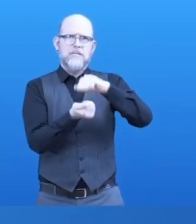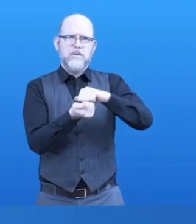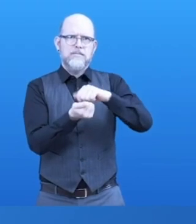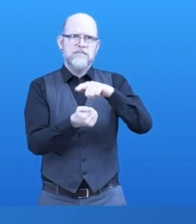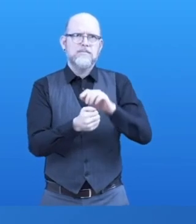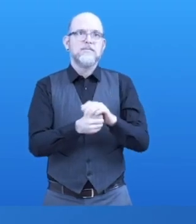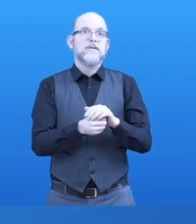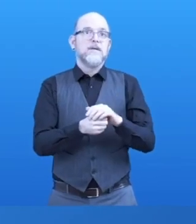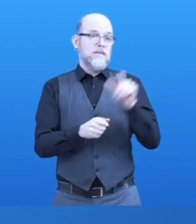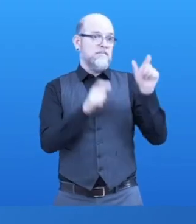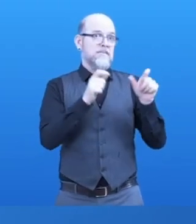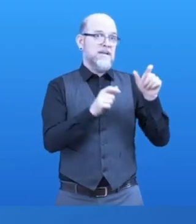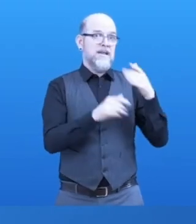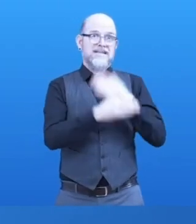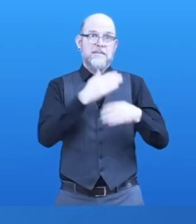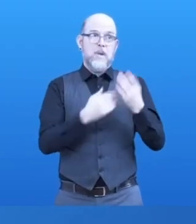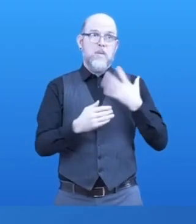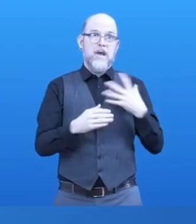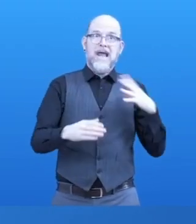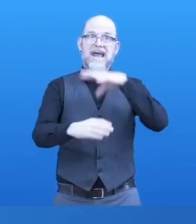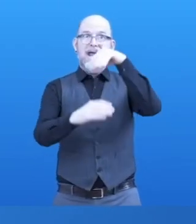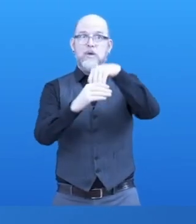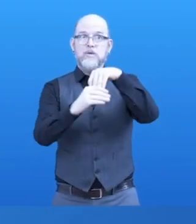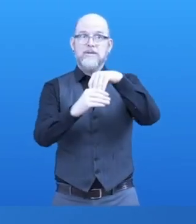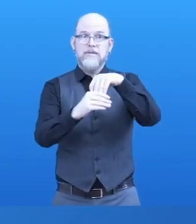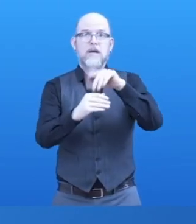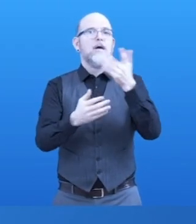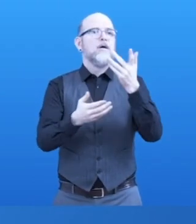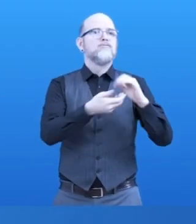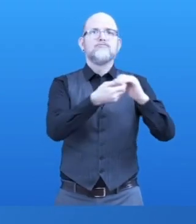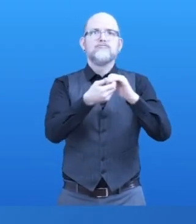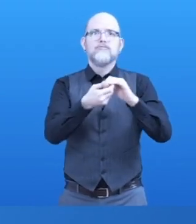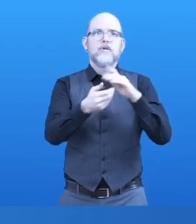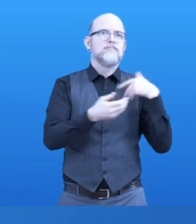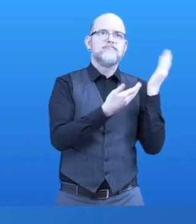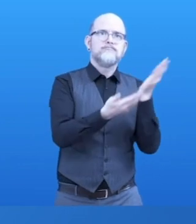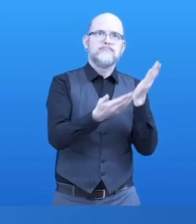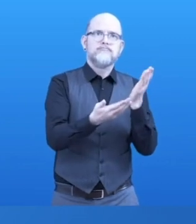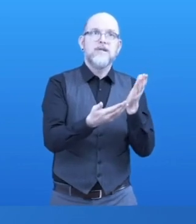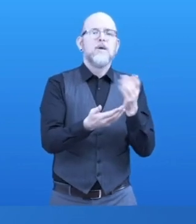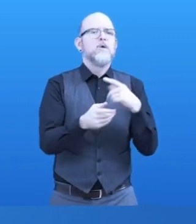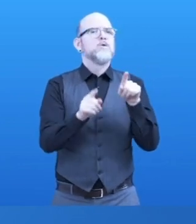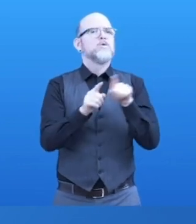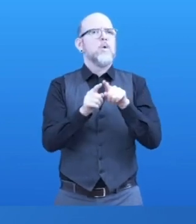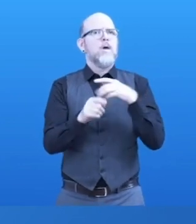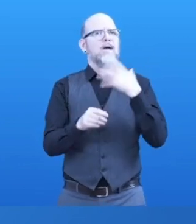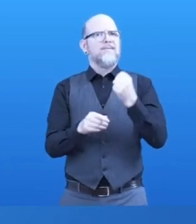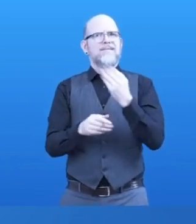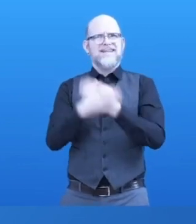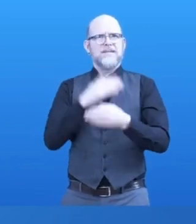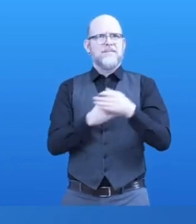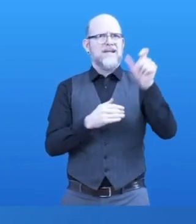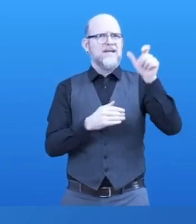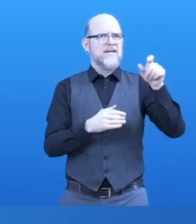with disabilities and their caregivers with timely access to information, referral services and grants, enhance training and employment for them,